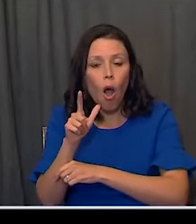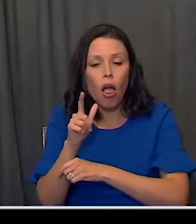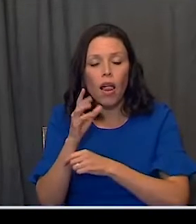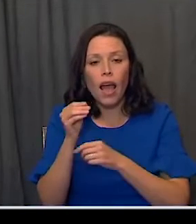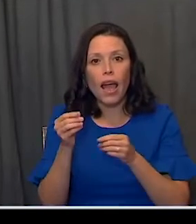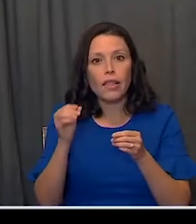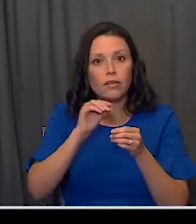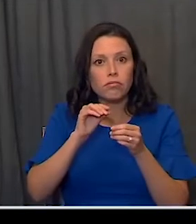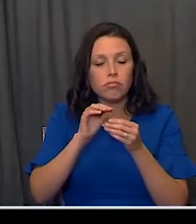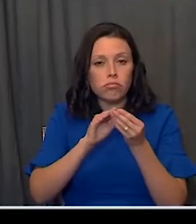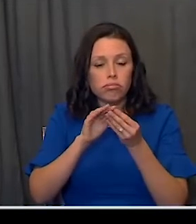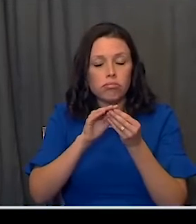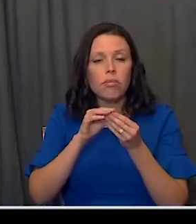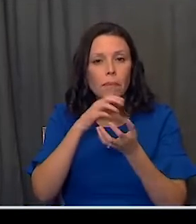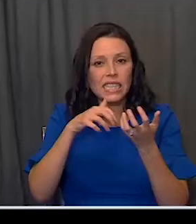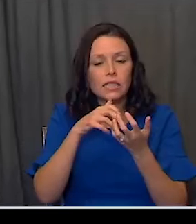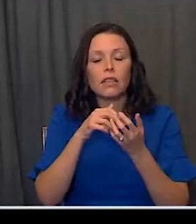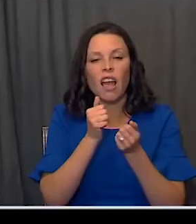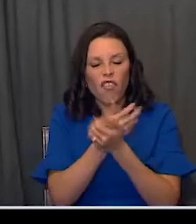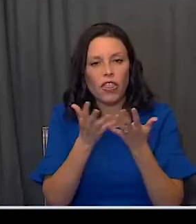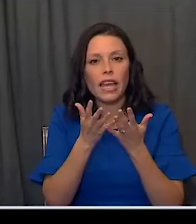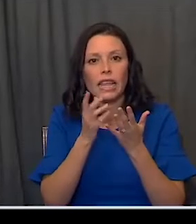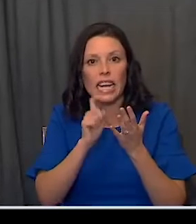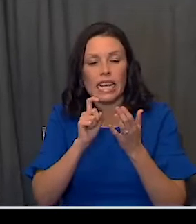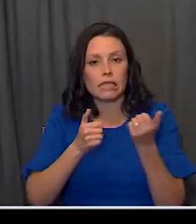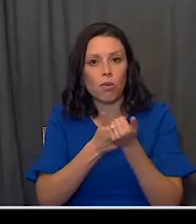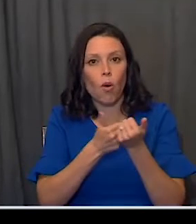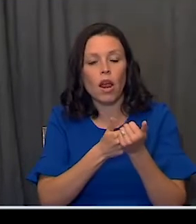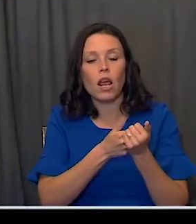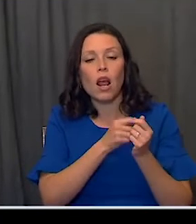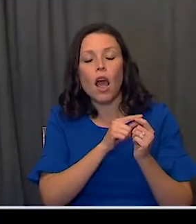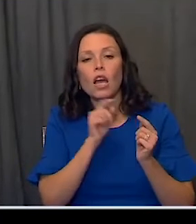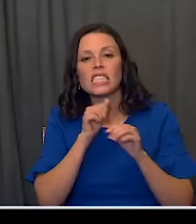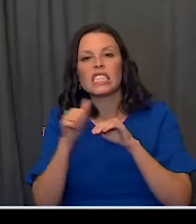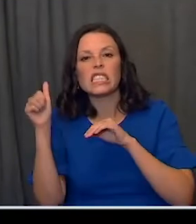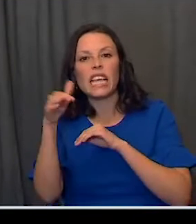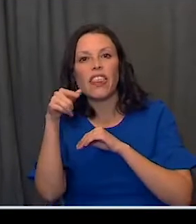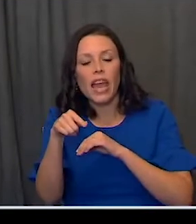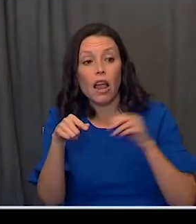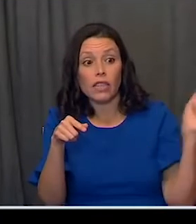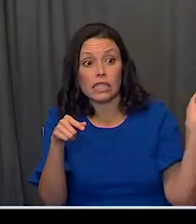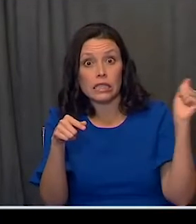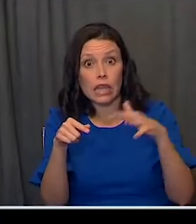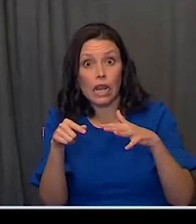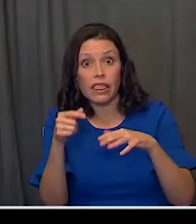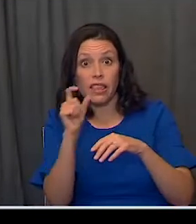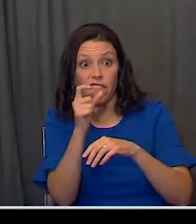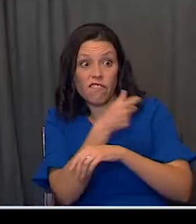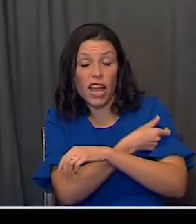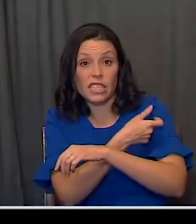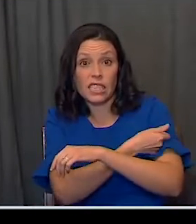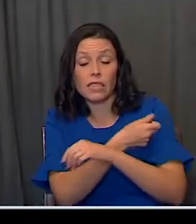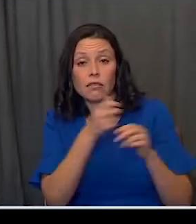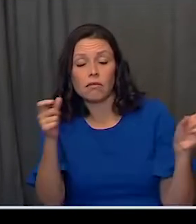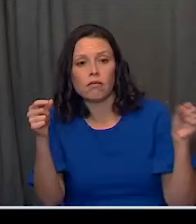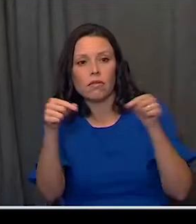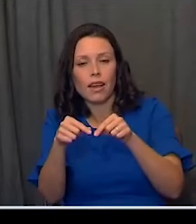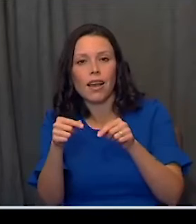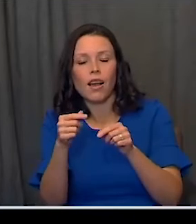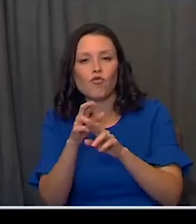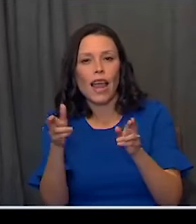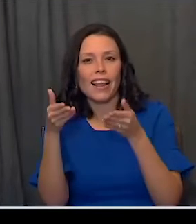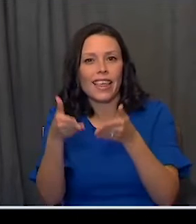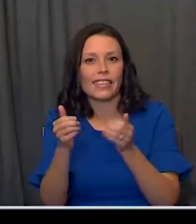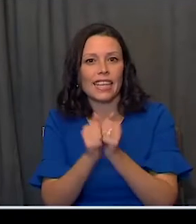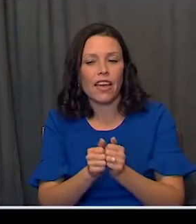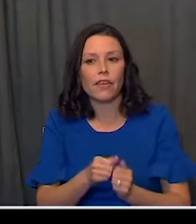required for the vaccine to meet the vaccine at the end state facilities that we're talking about. For Moderna